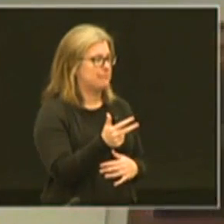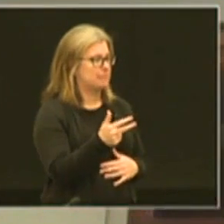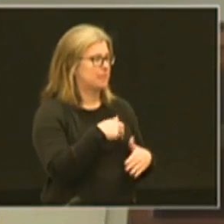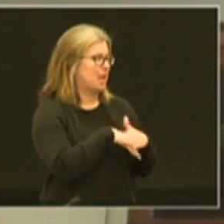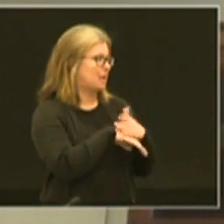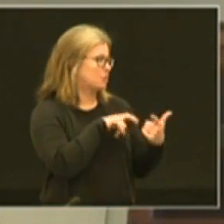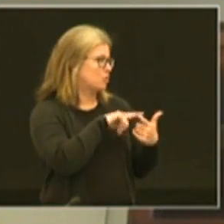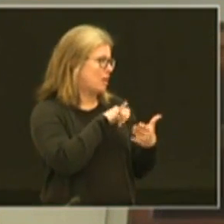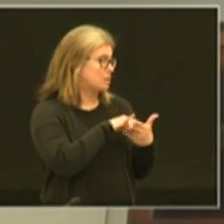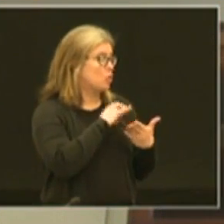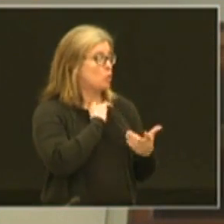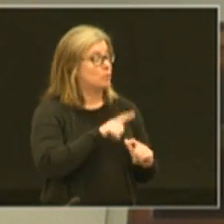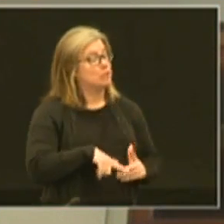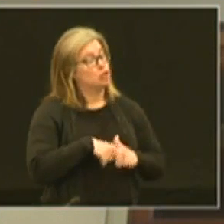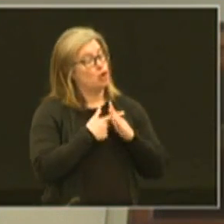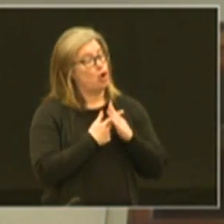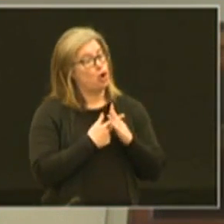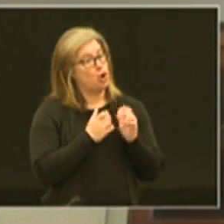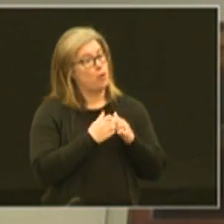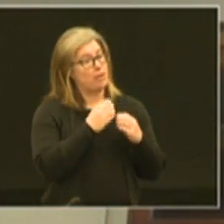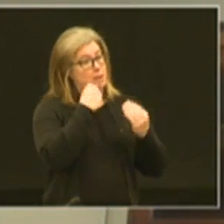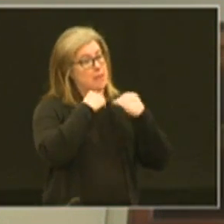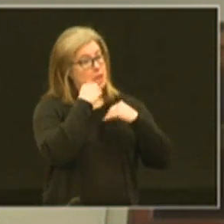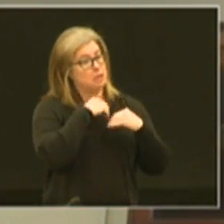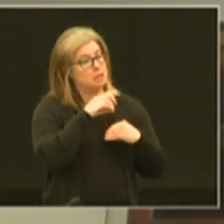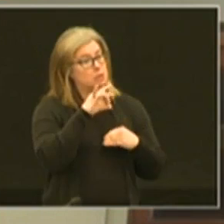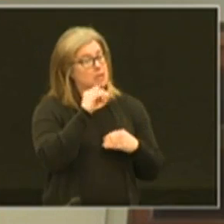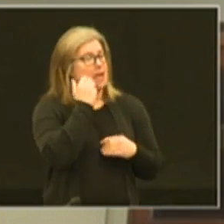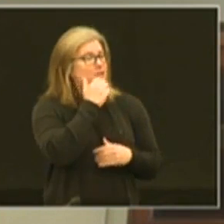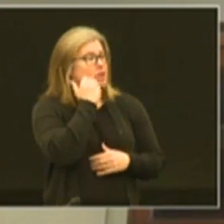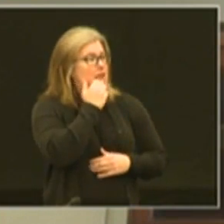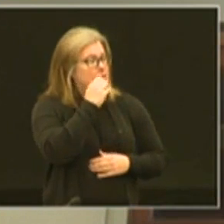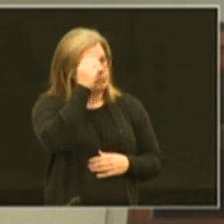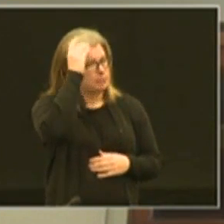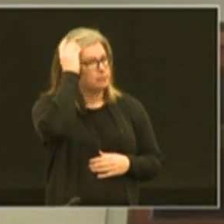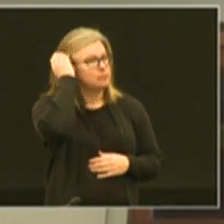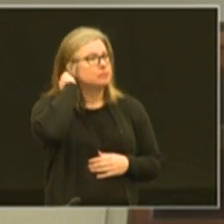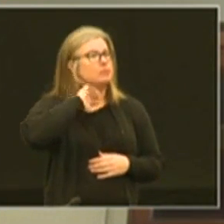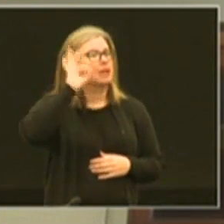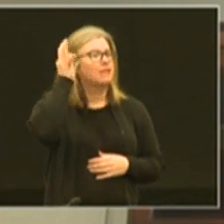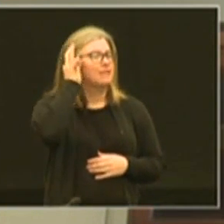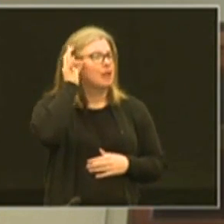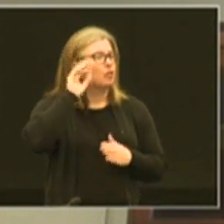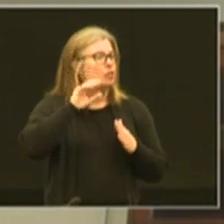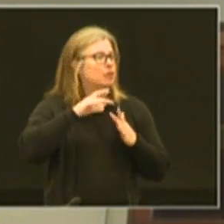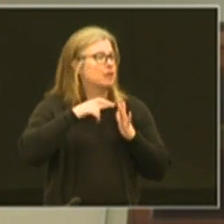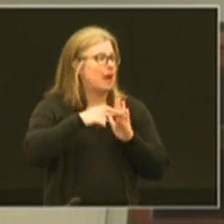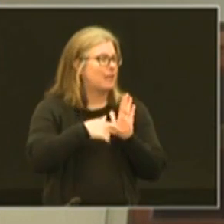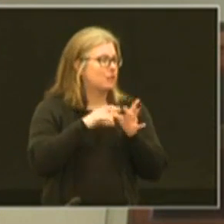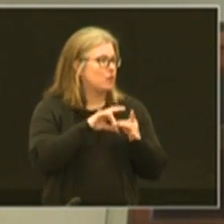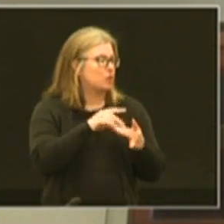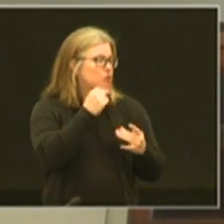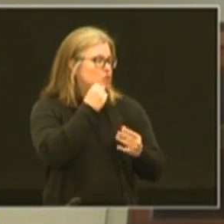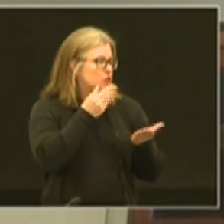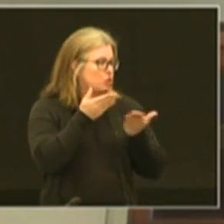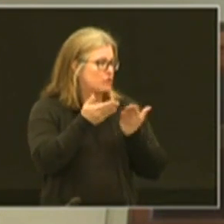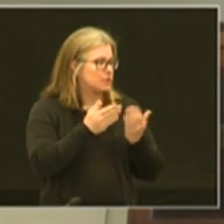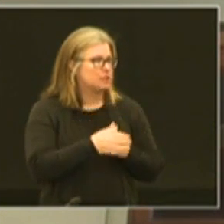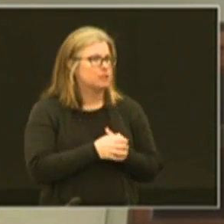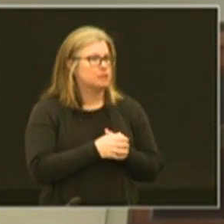access to it so when we started with our meals we did it every day and federal guidelines around nutrition services